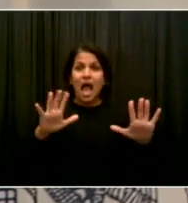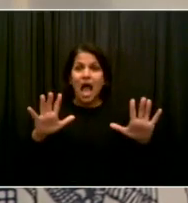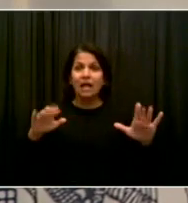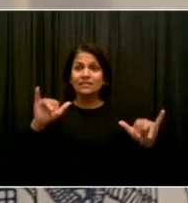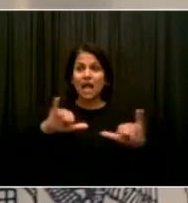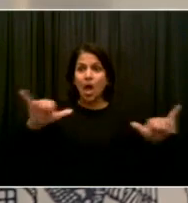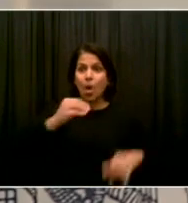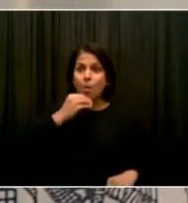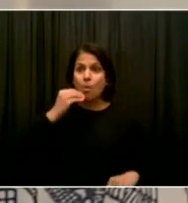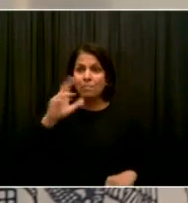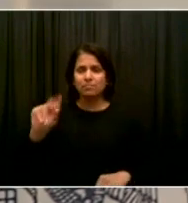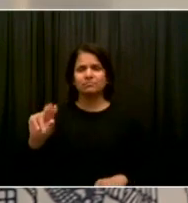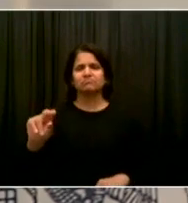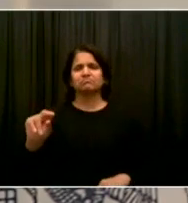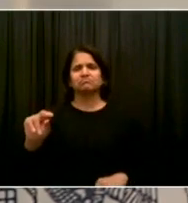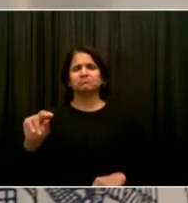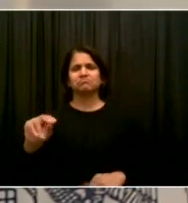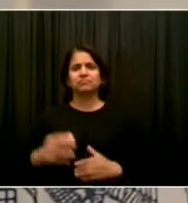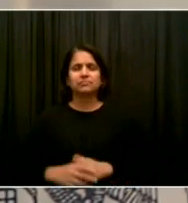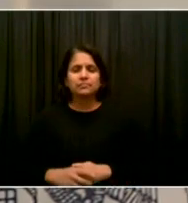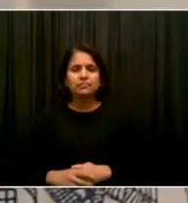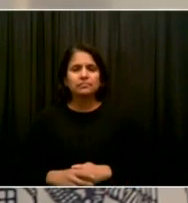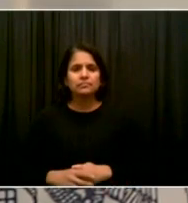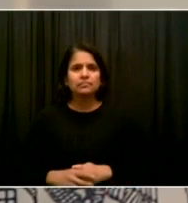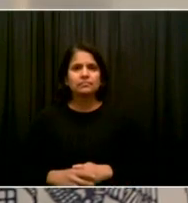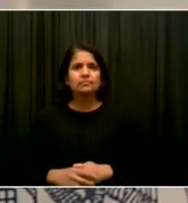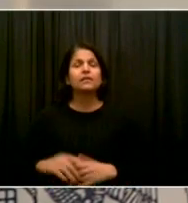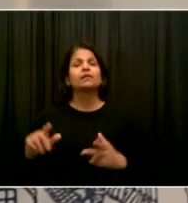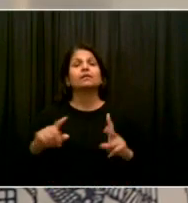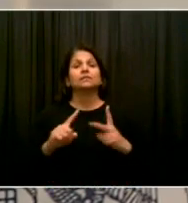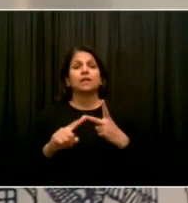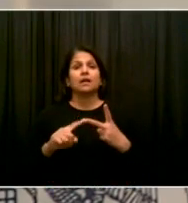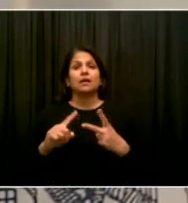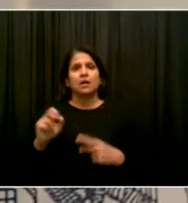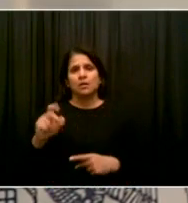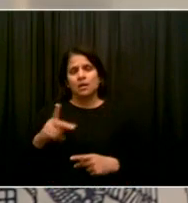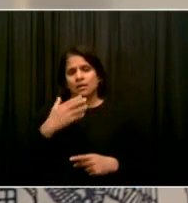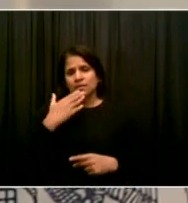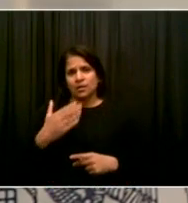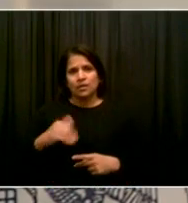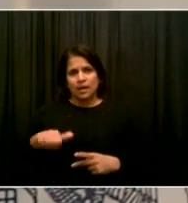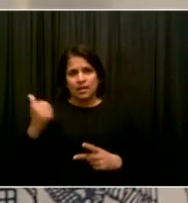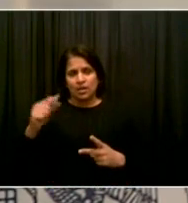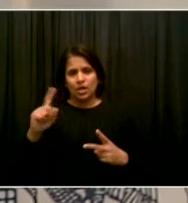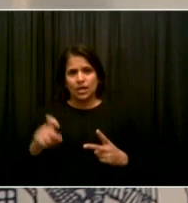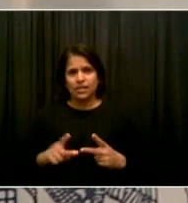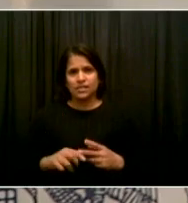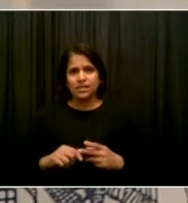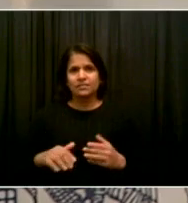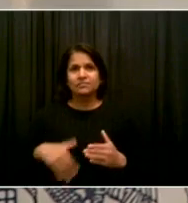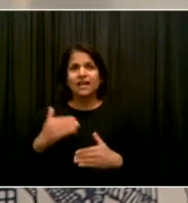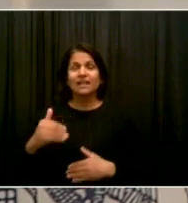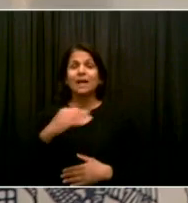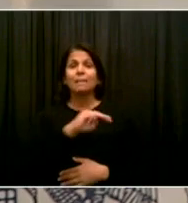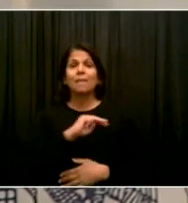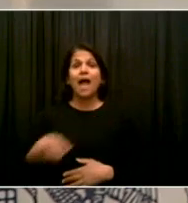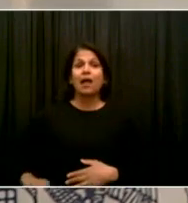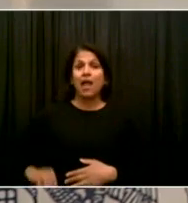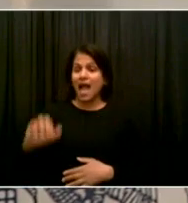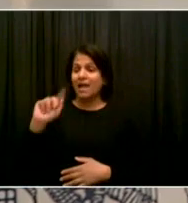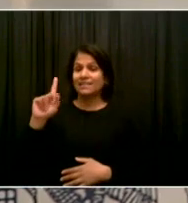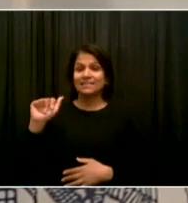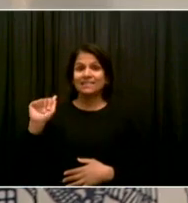and I want to ask you also about, um, uh, Mayor-elect Adams inauguration plans. Um,